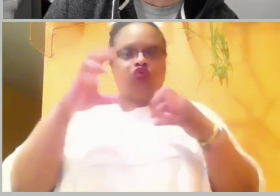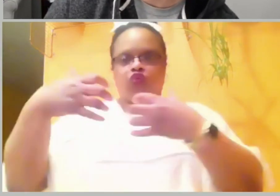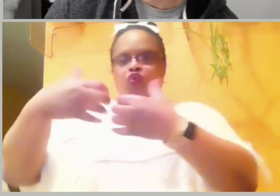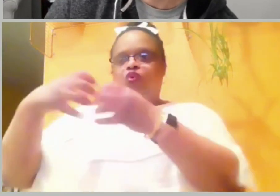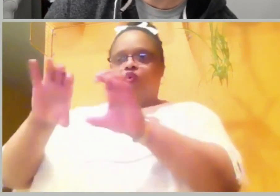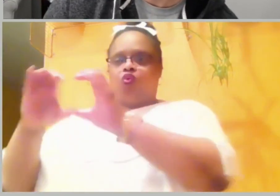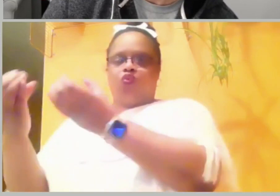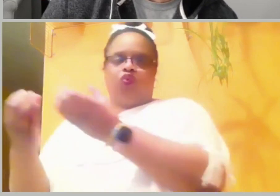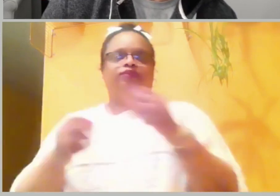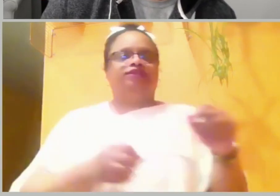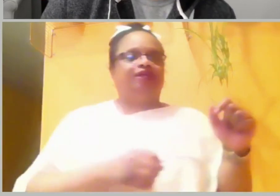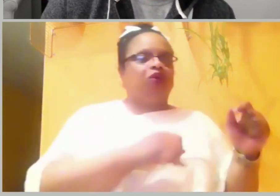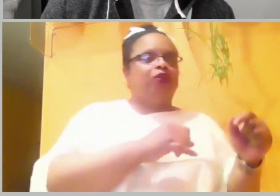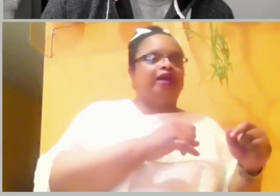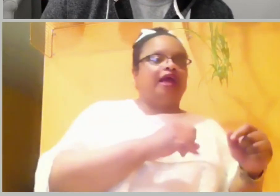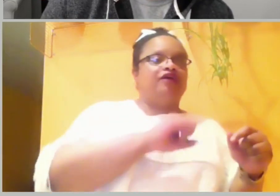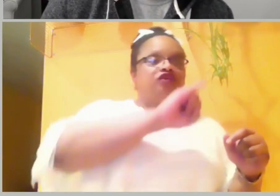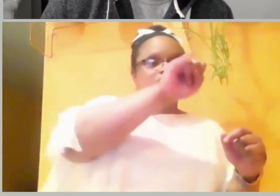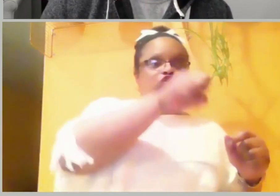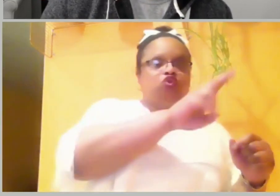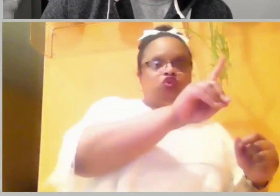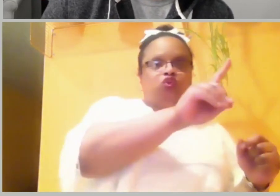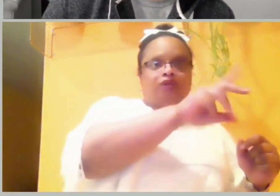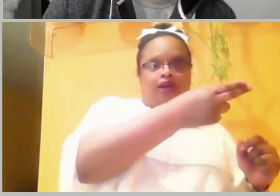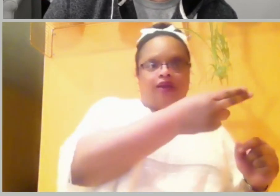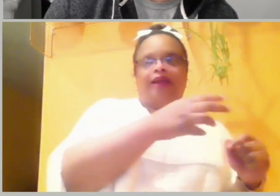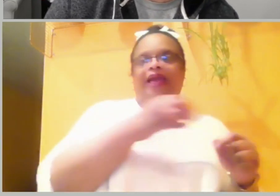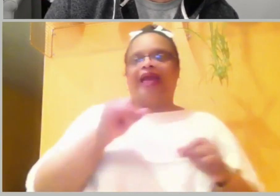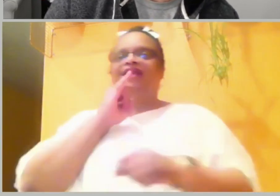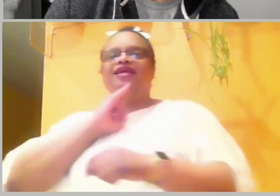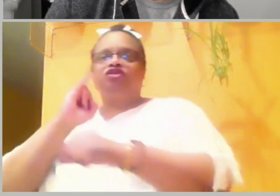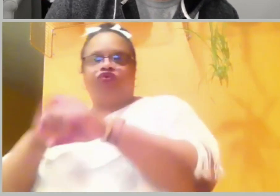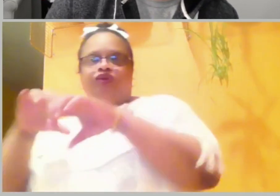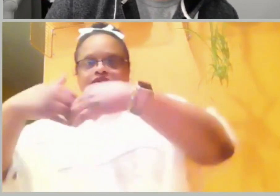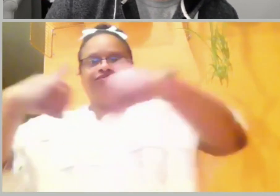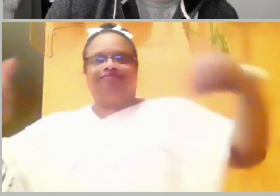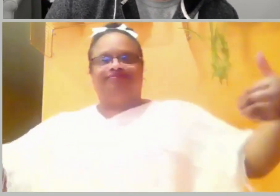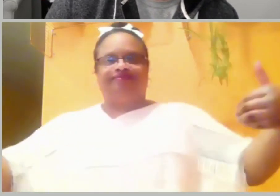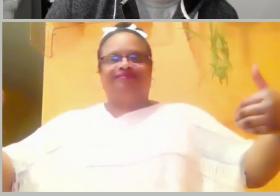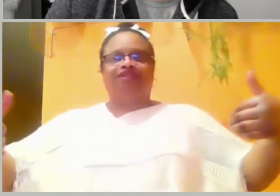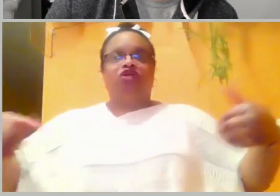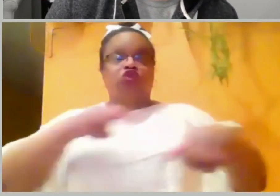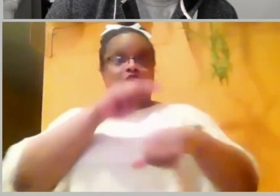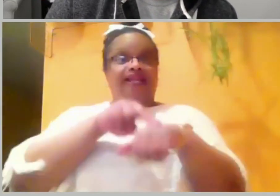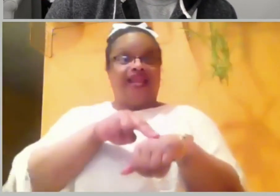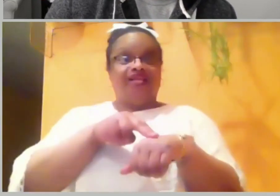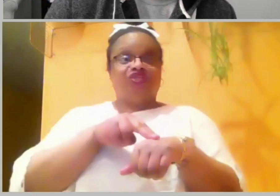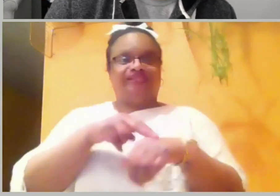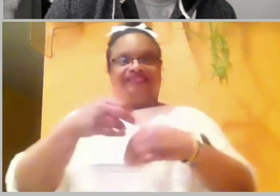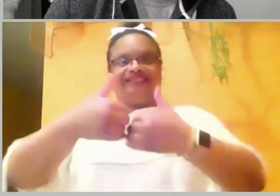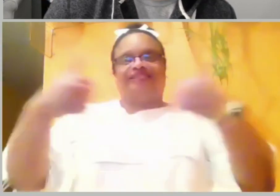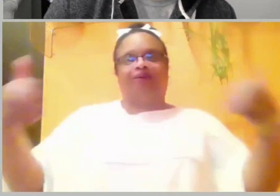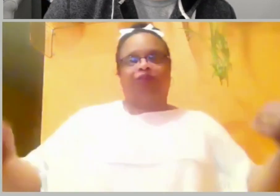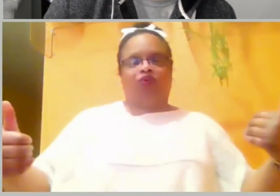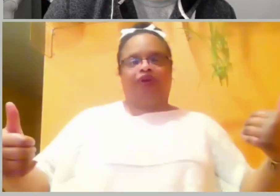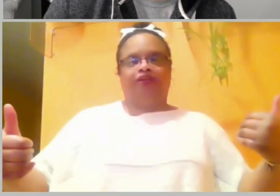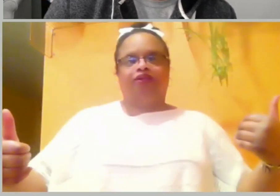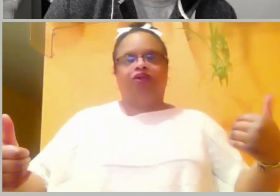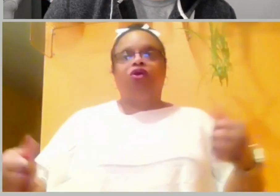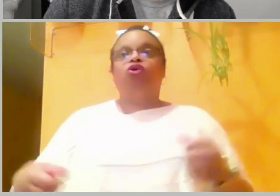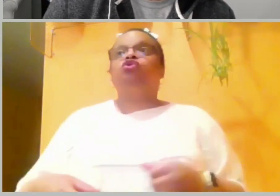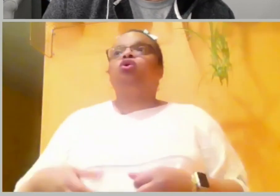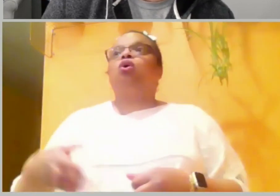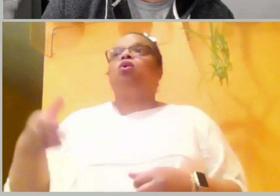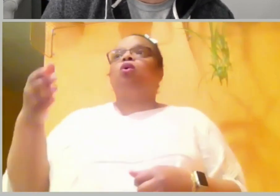long after, David becomes king over all of Israel and makes plans to move the country's capital from Hebron